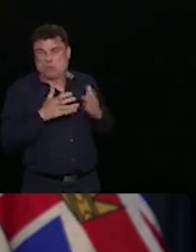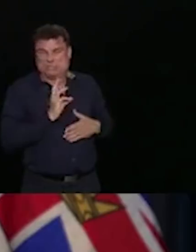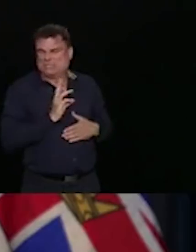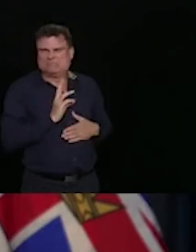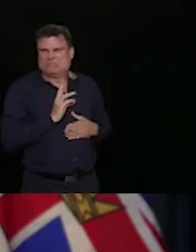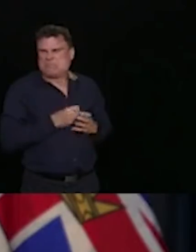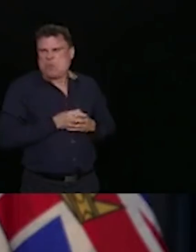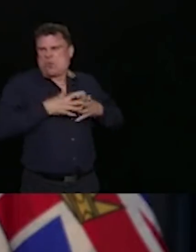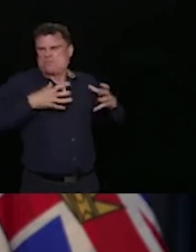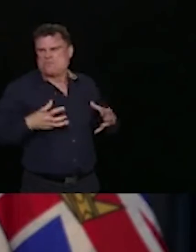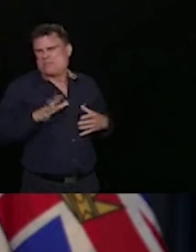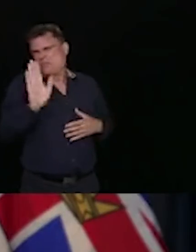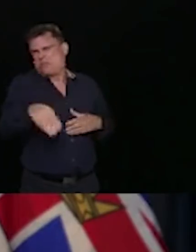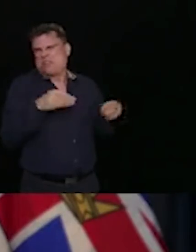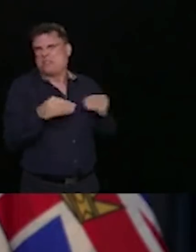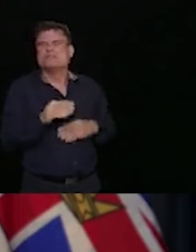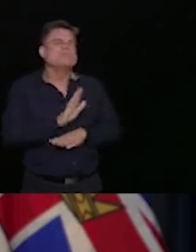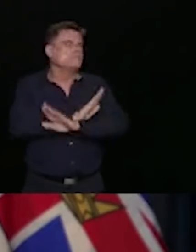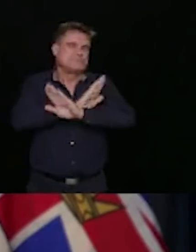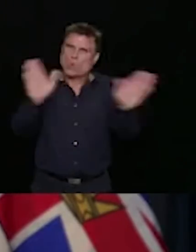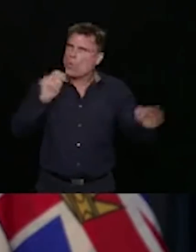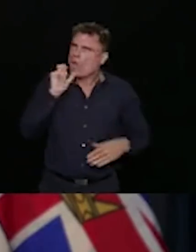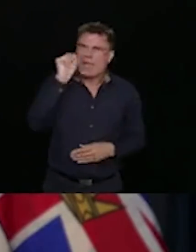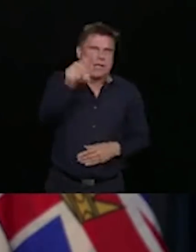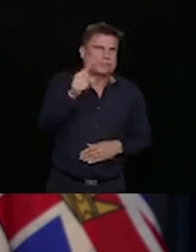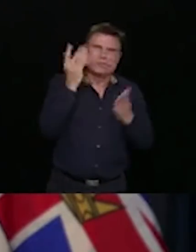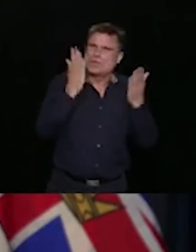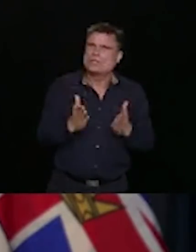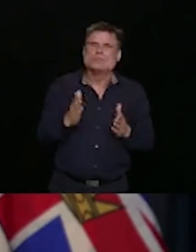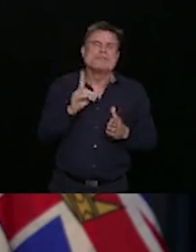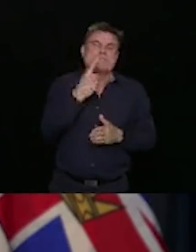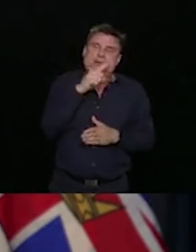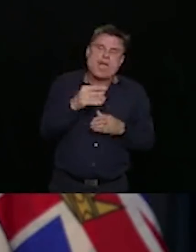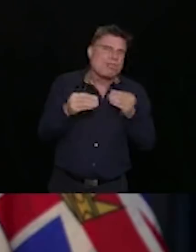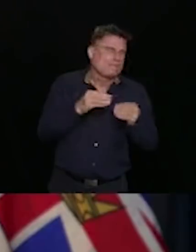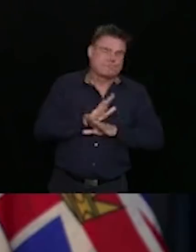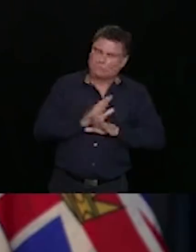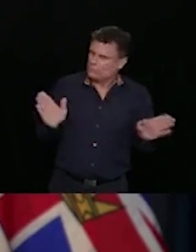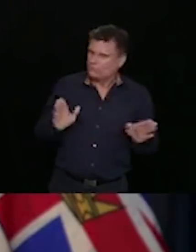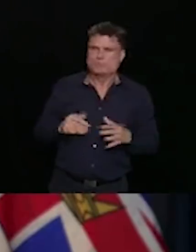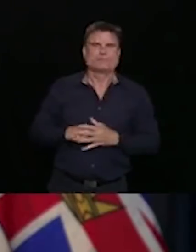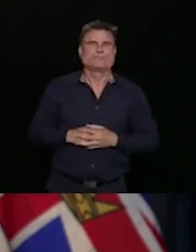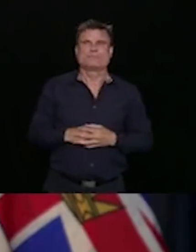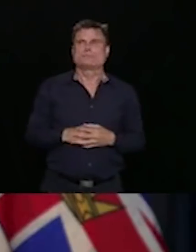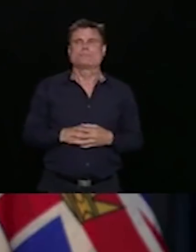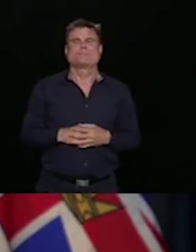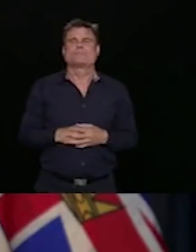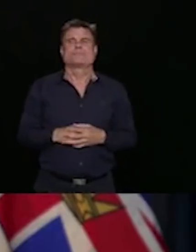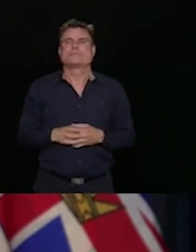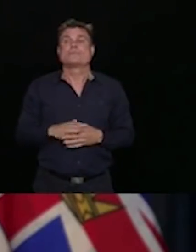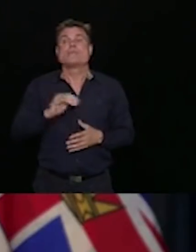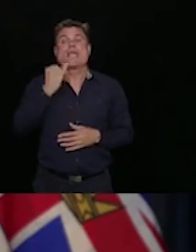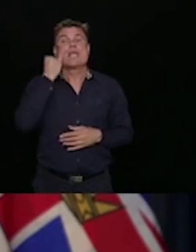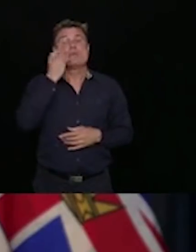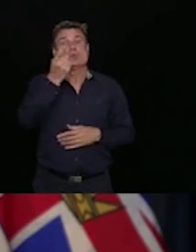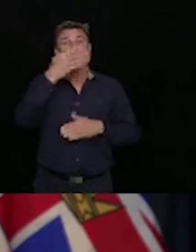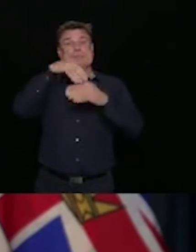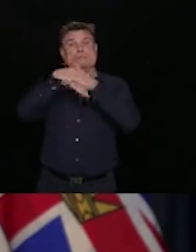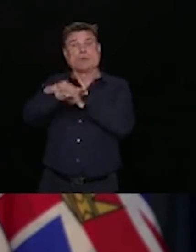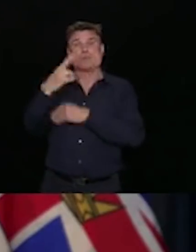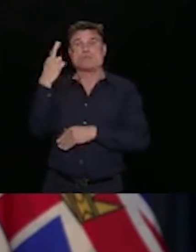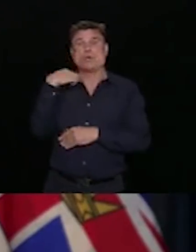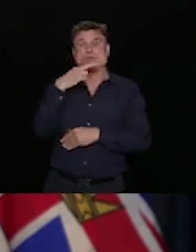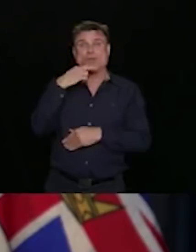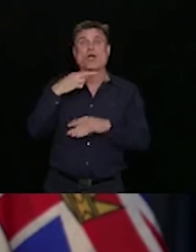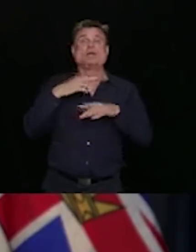a restaurant or a club. No table hopping. And always, always, always stay away. Stay home if you're not feeling well.